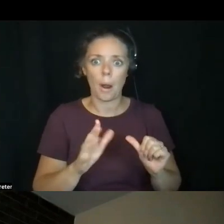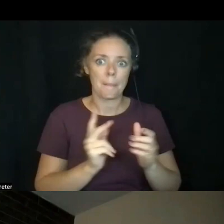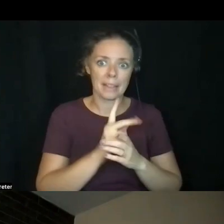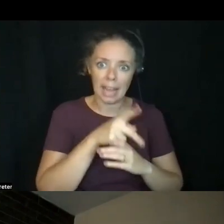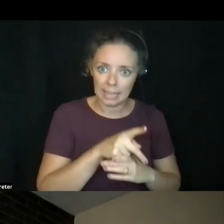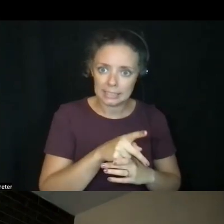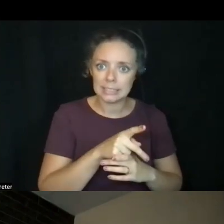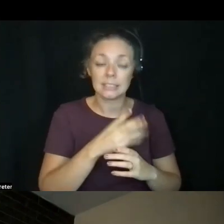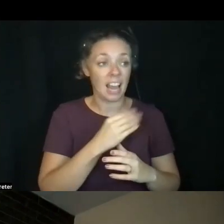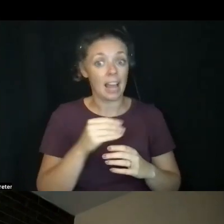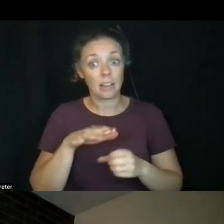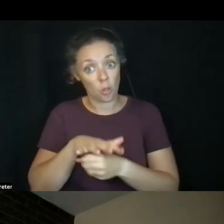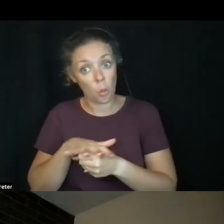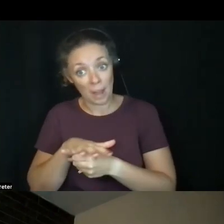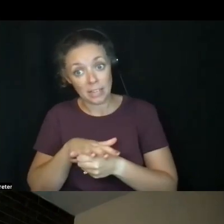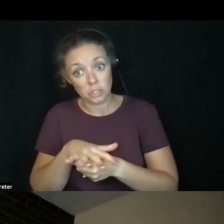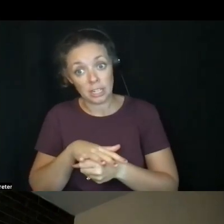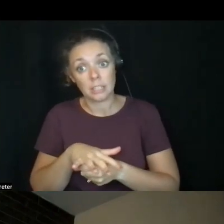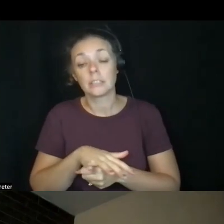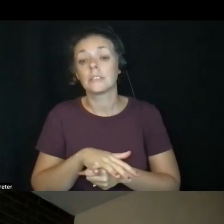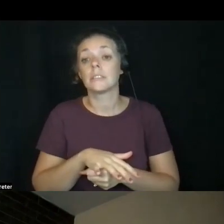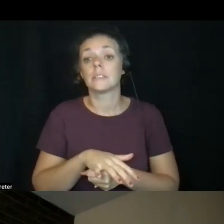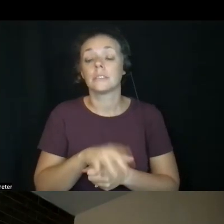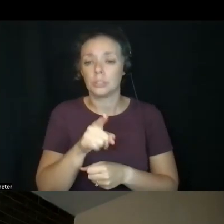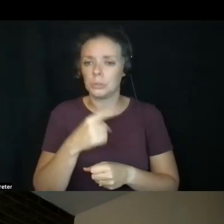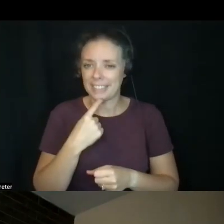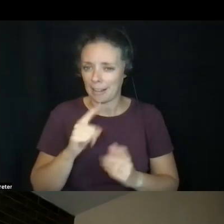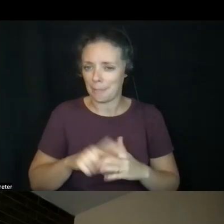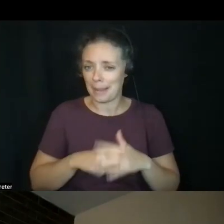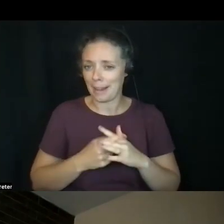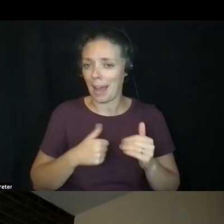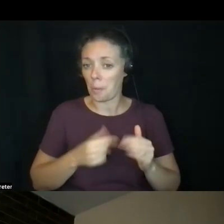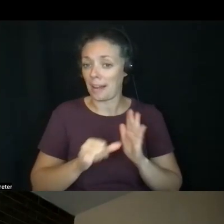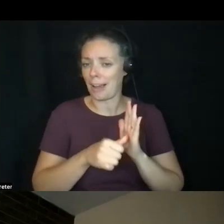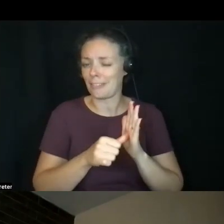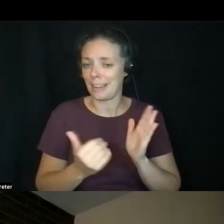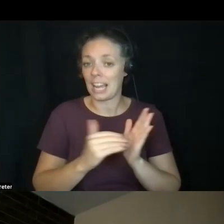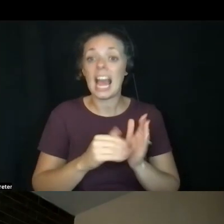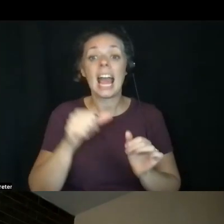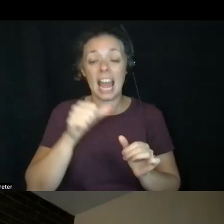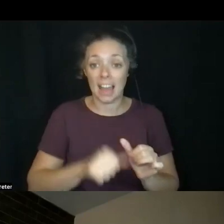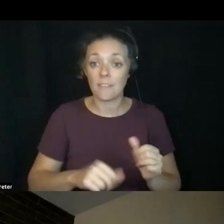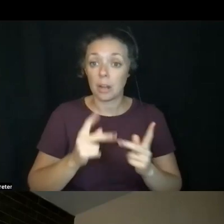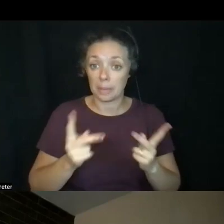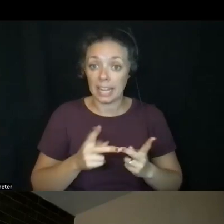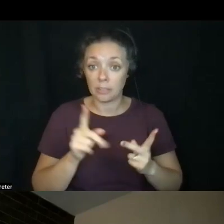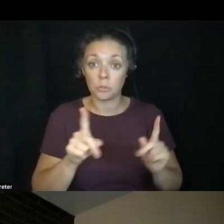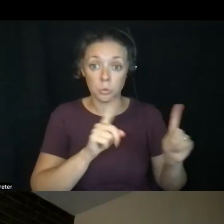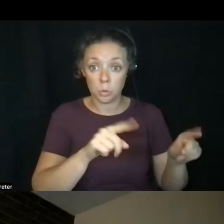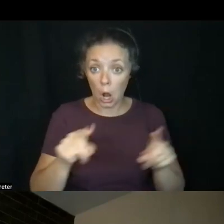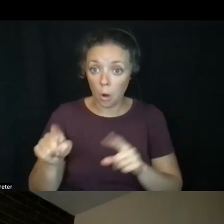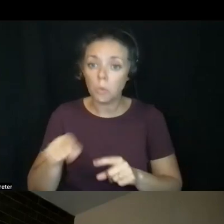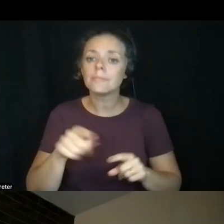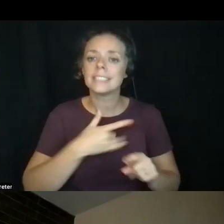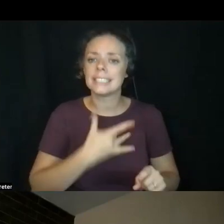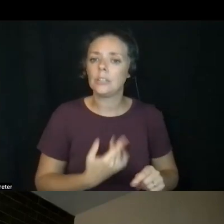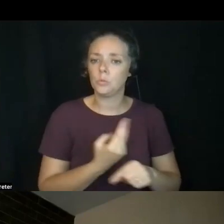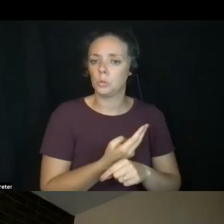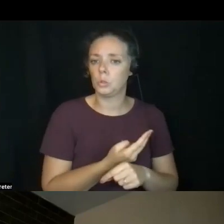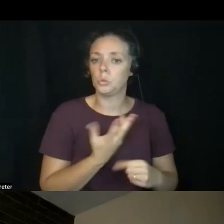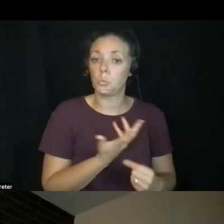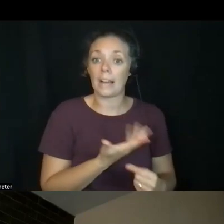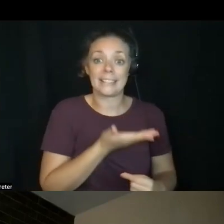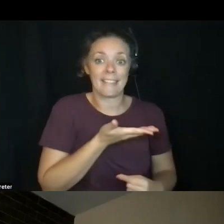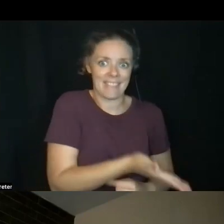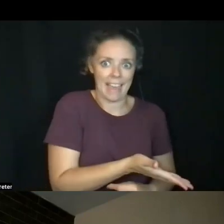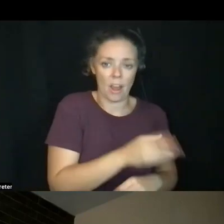location, because every place you said in the beginning, and I want to emphasize that every place you go, you use what's indigenous to that region.